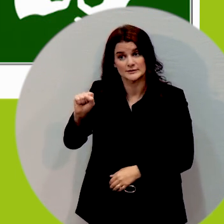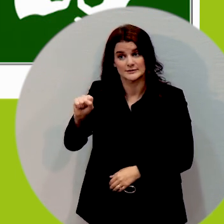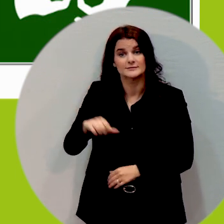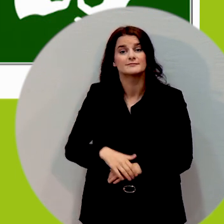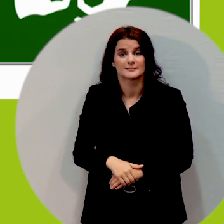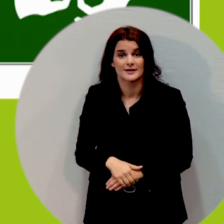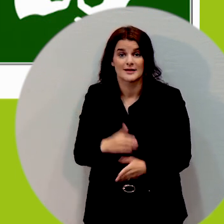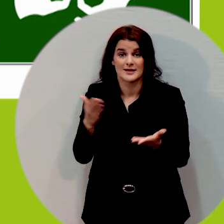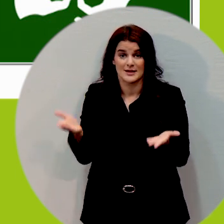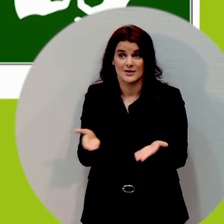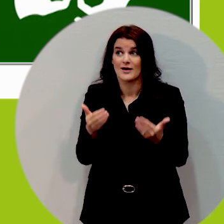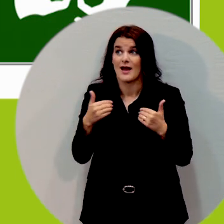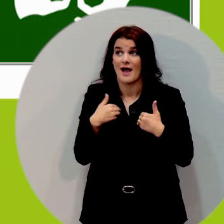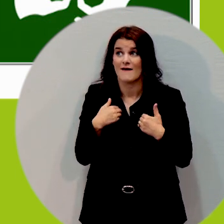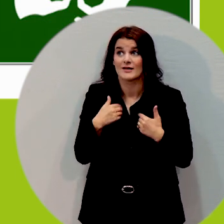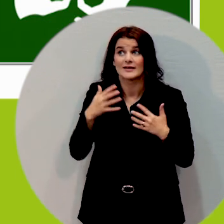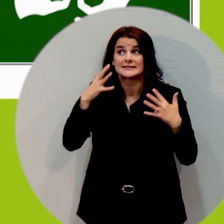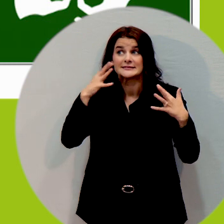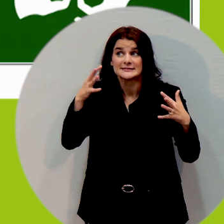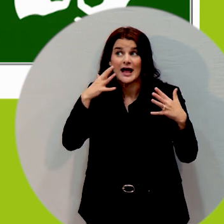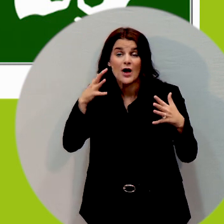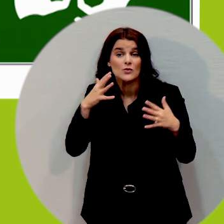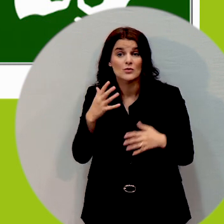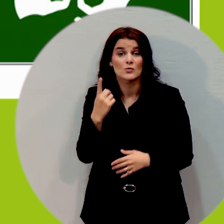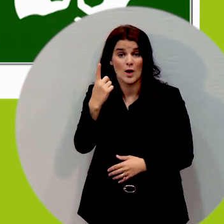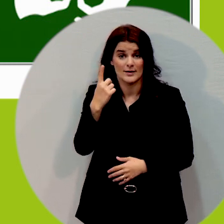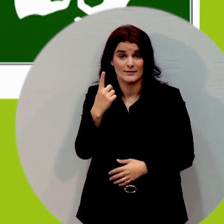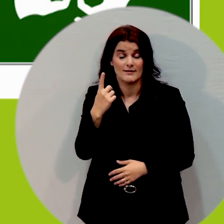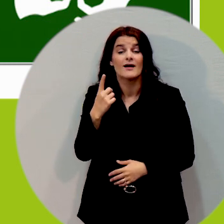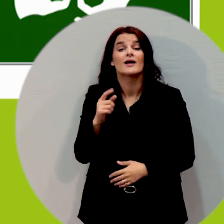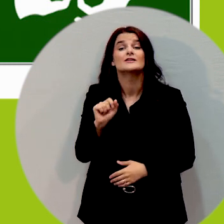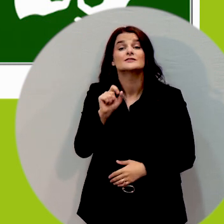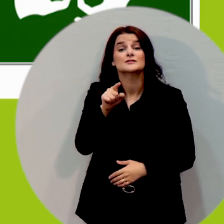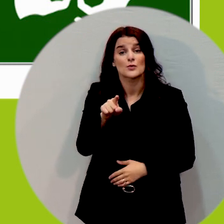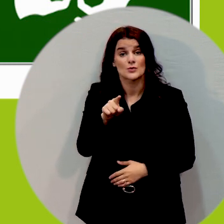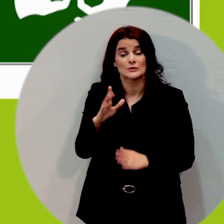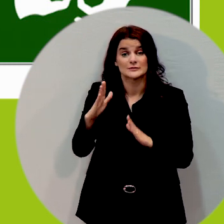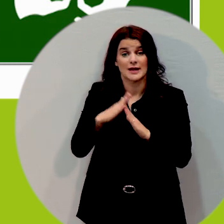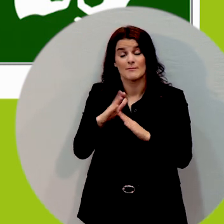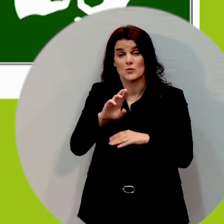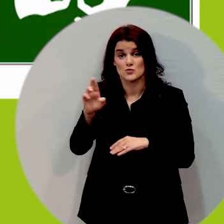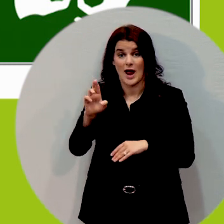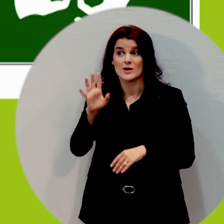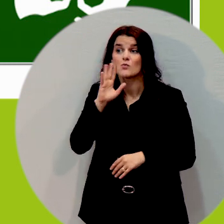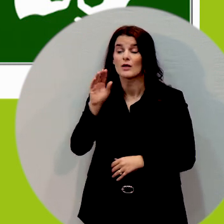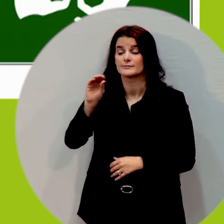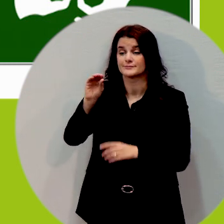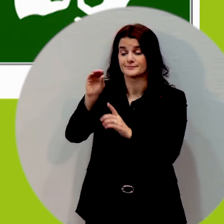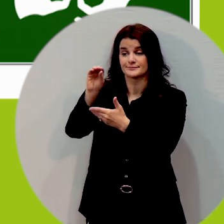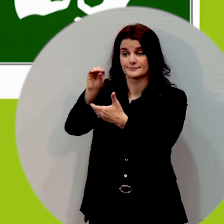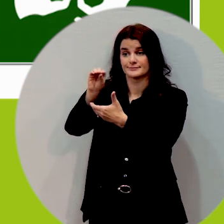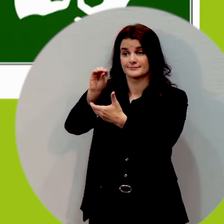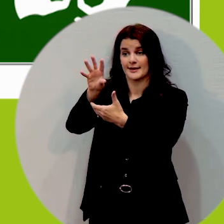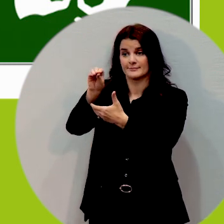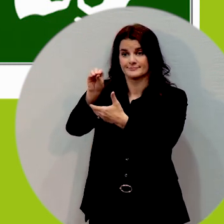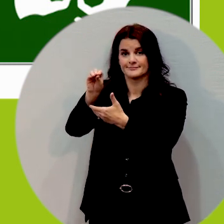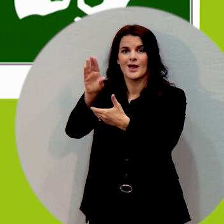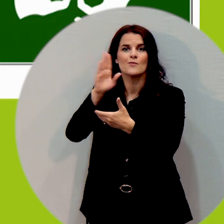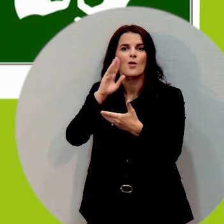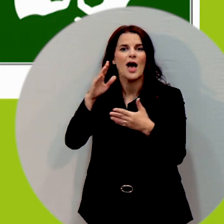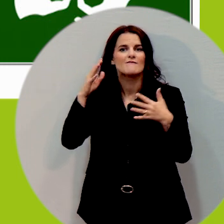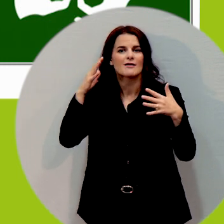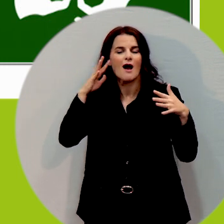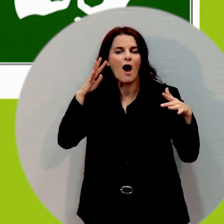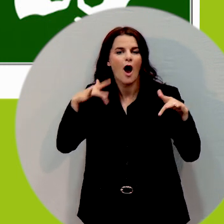and then you will get audio description you would get the information in an audio format at the